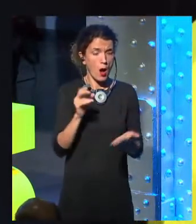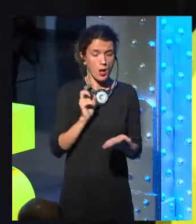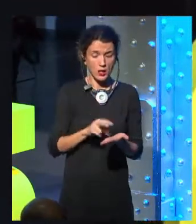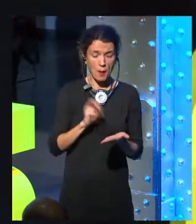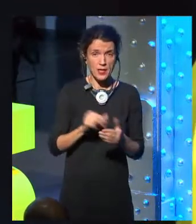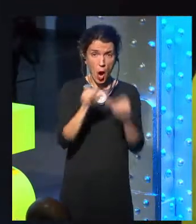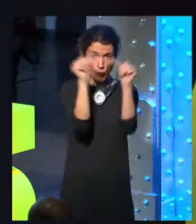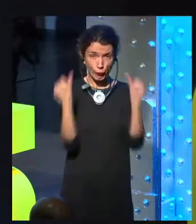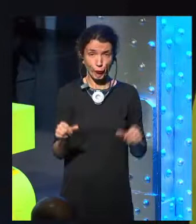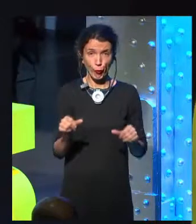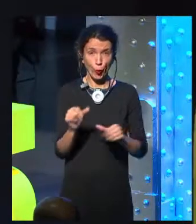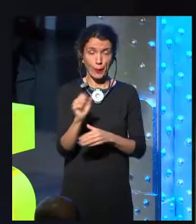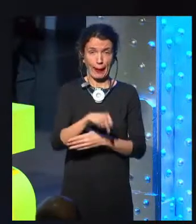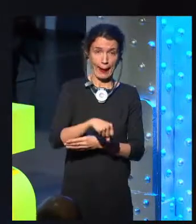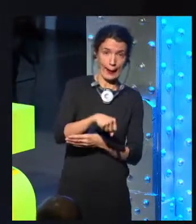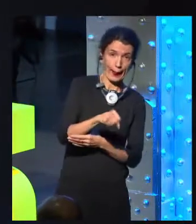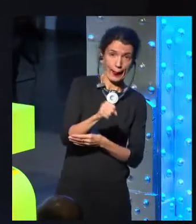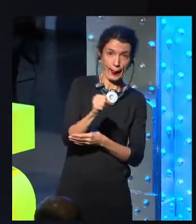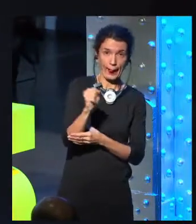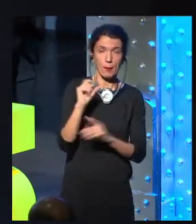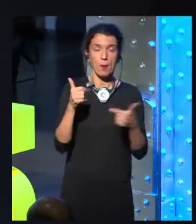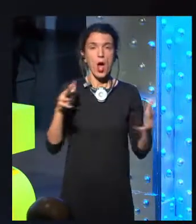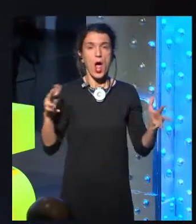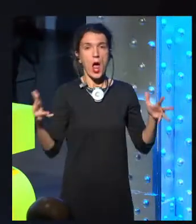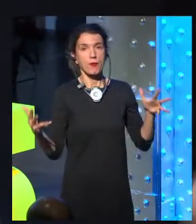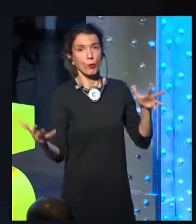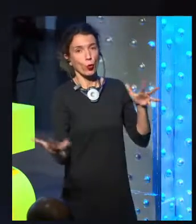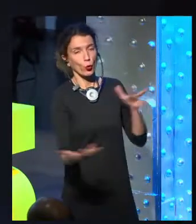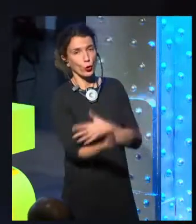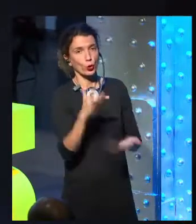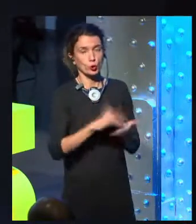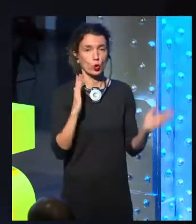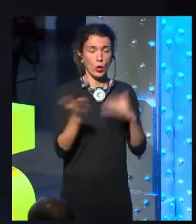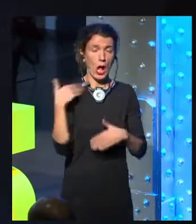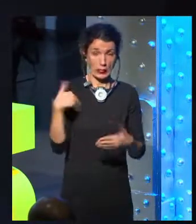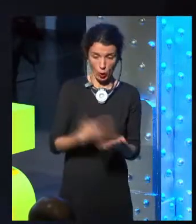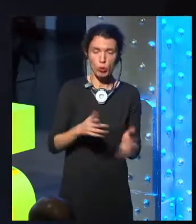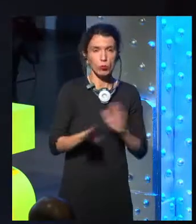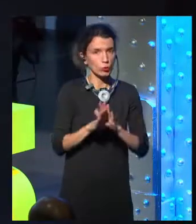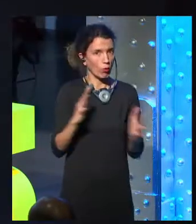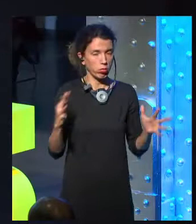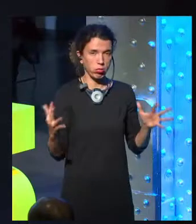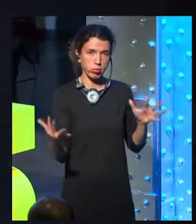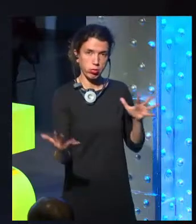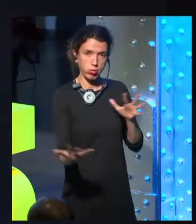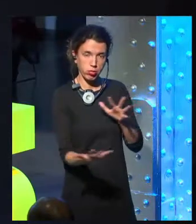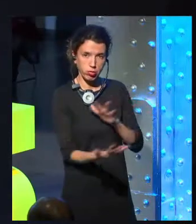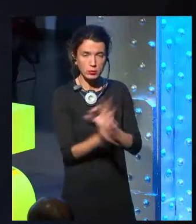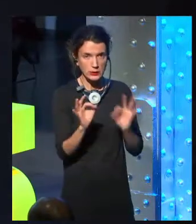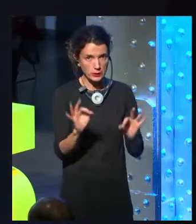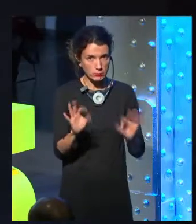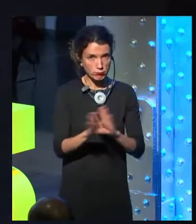completely finished yet. You see a giraffe have a baby giraffe, and the giraffe can run around very quickly. But